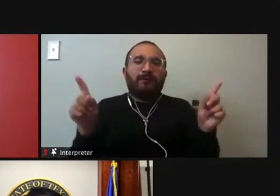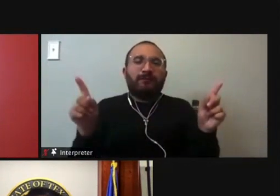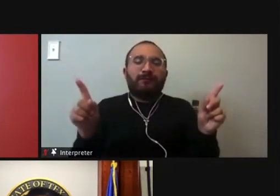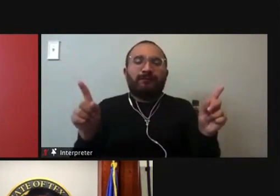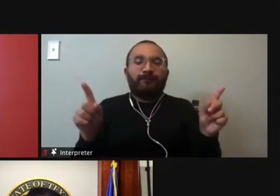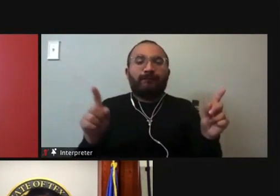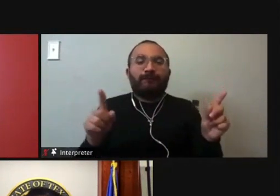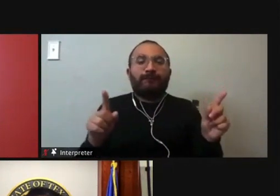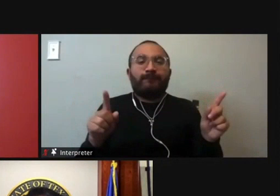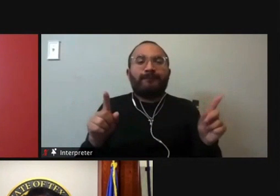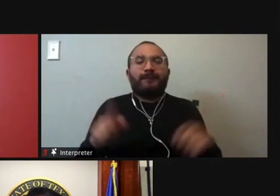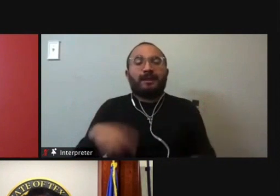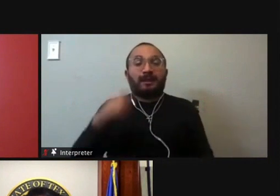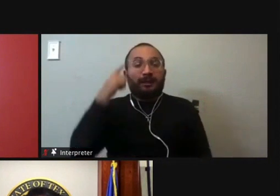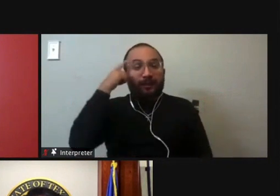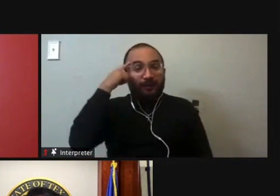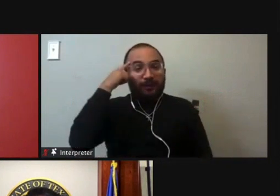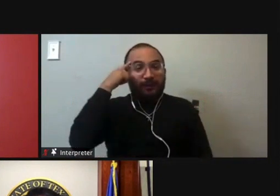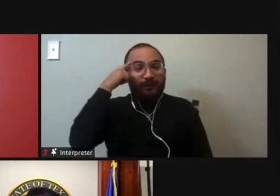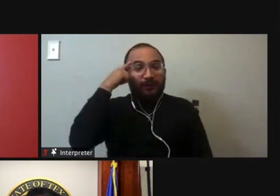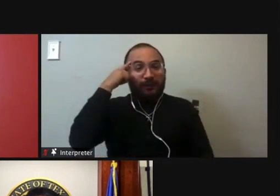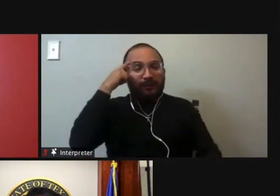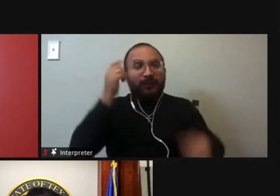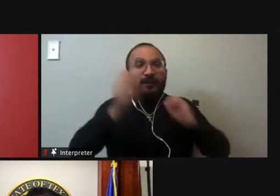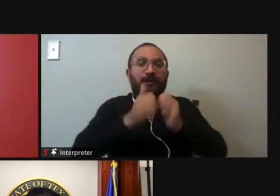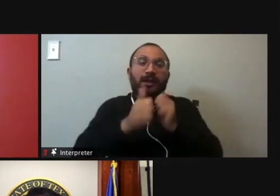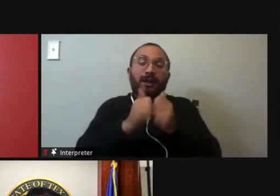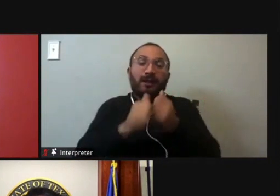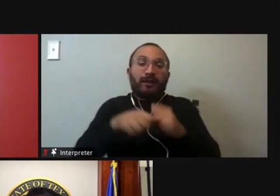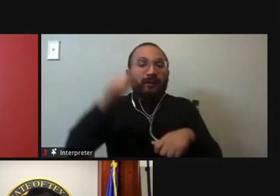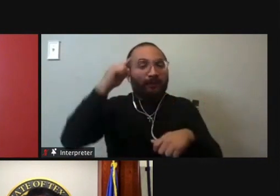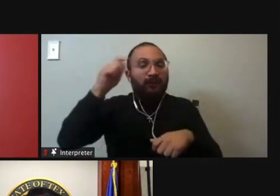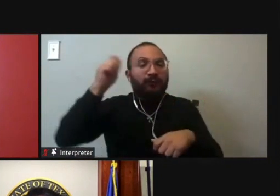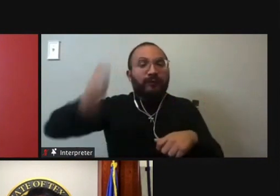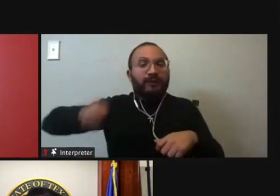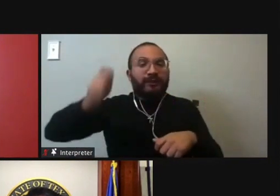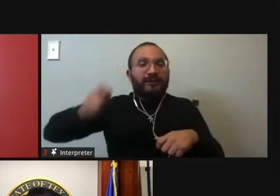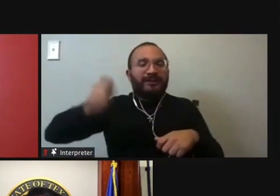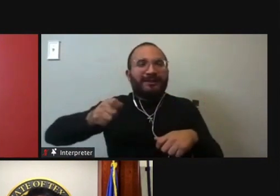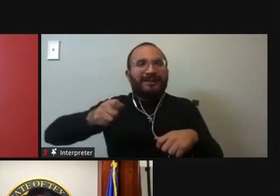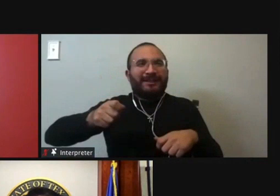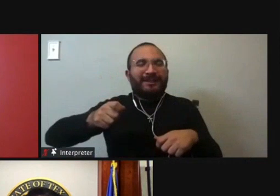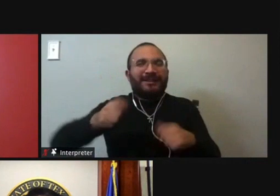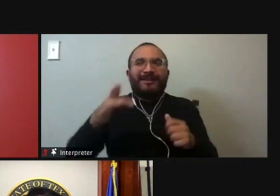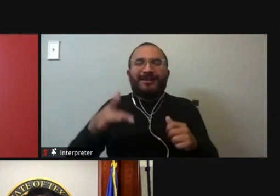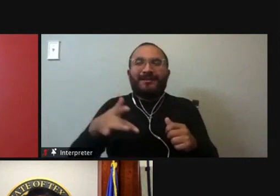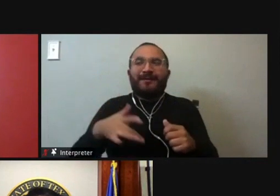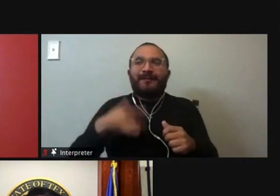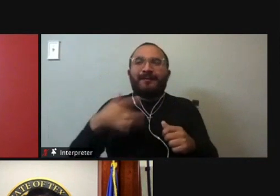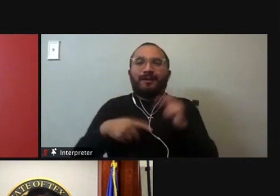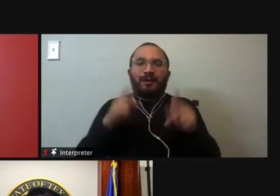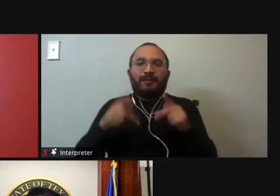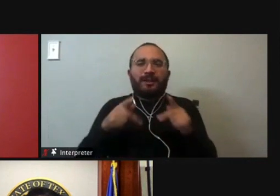think that partisan election of judges, yes, it makes people sometimes uncomfortable, but I had this conversation